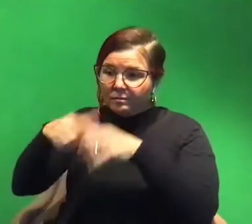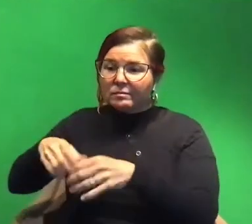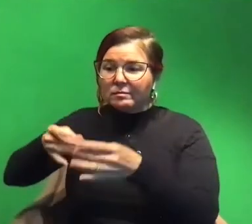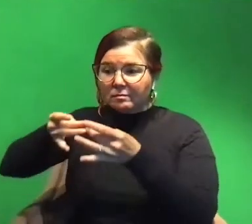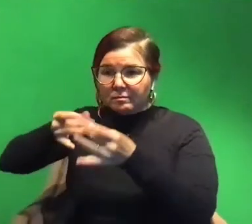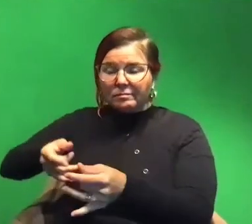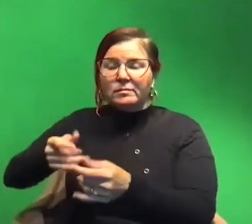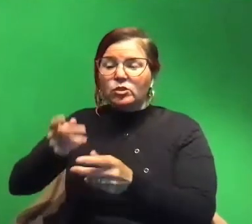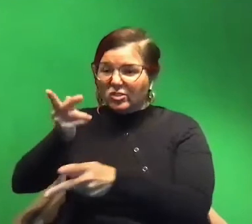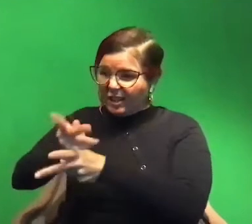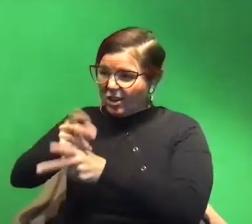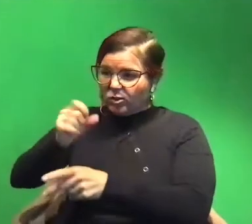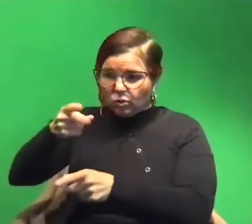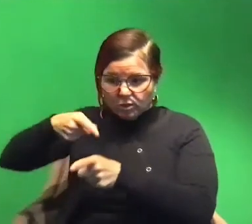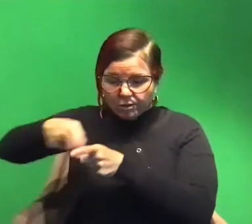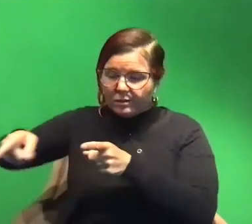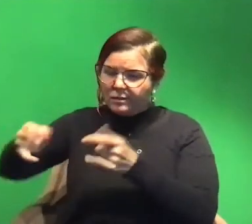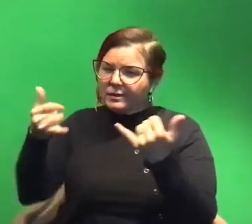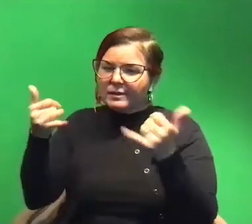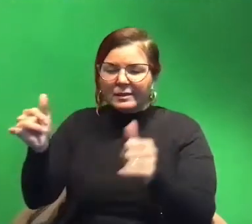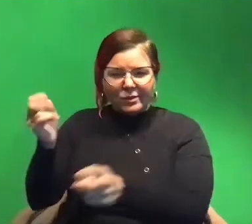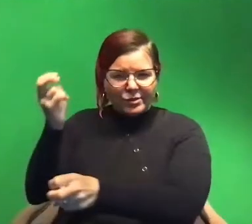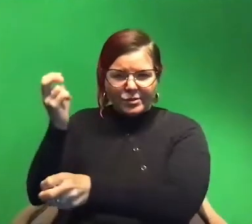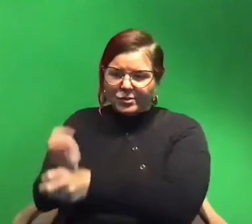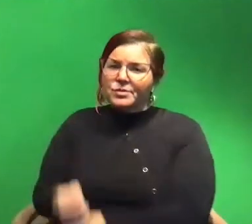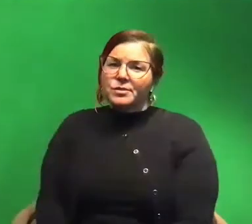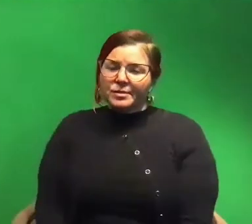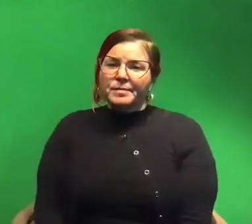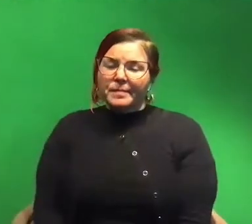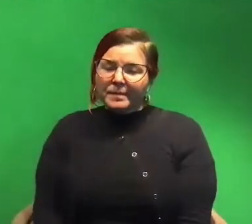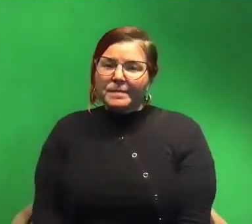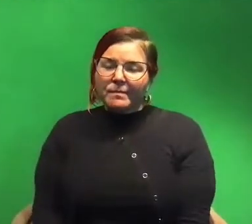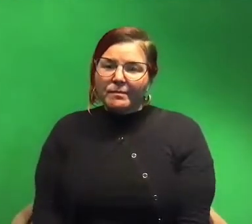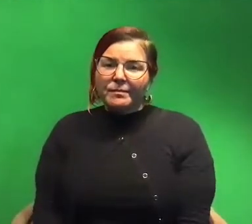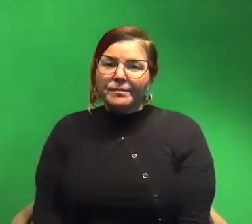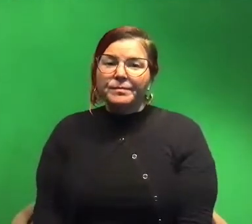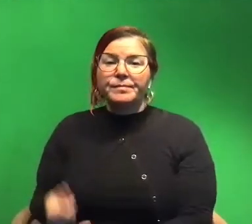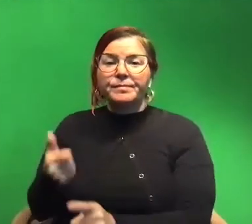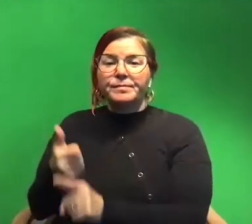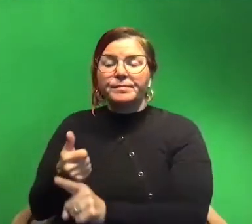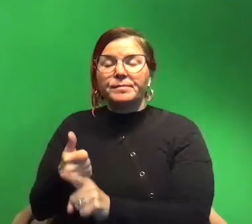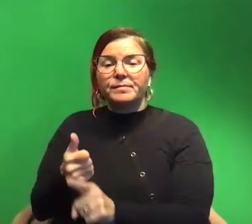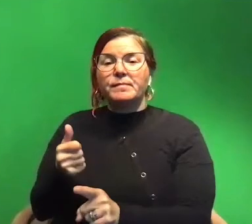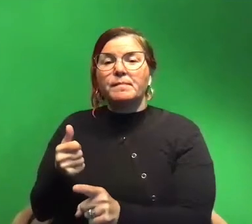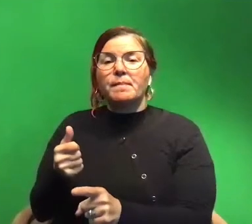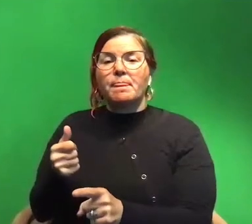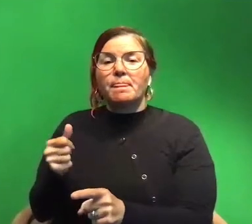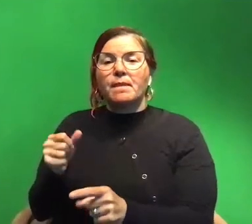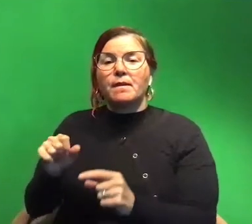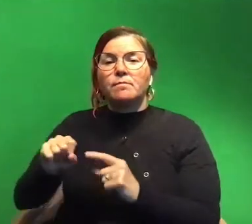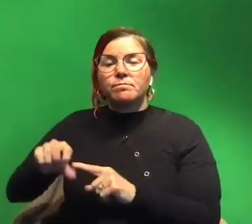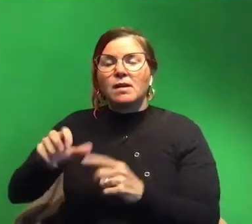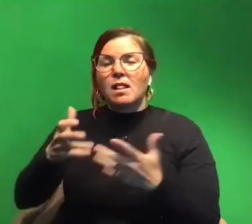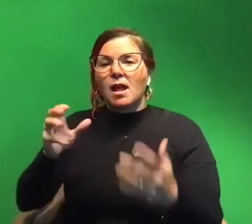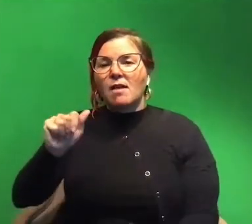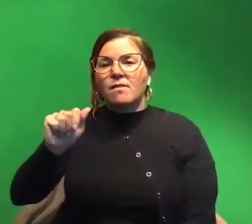take care of squid it's still really hard um they actually pump out a ton of ammonia as